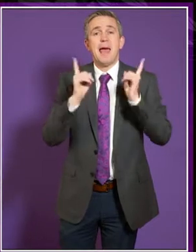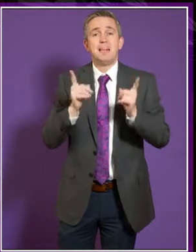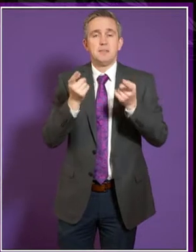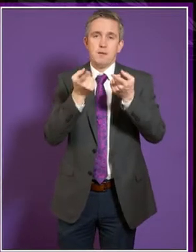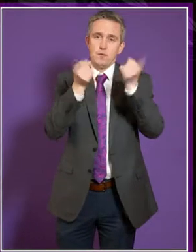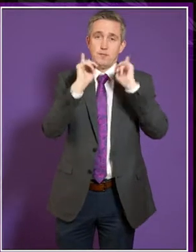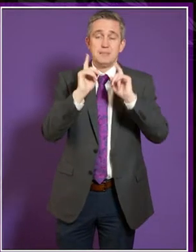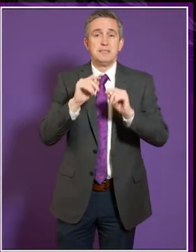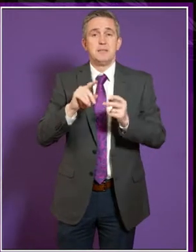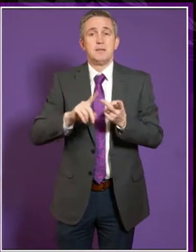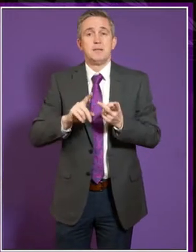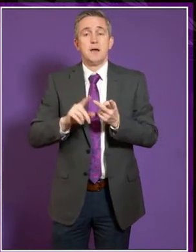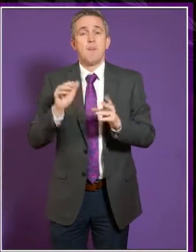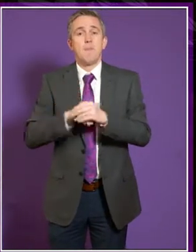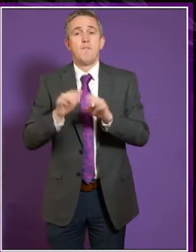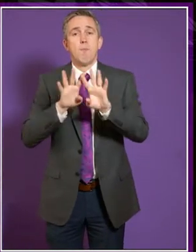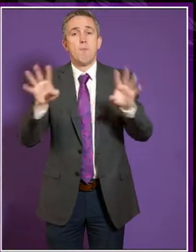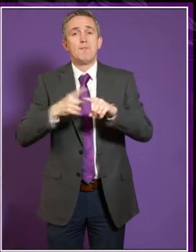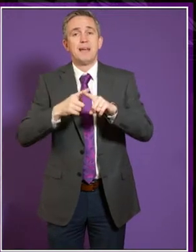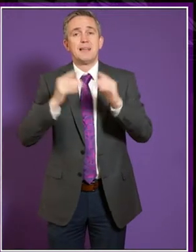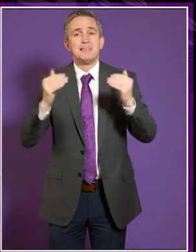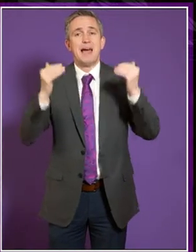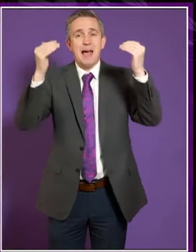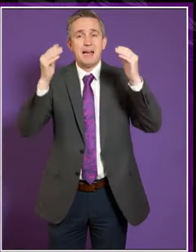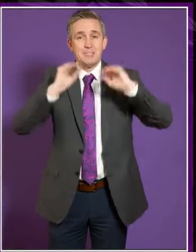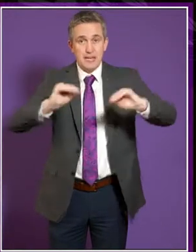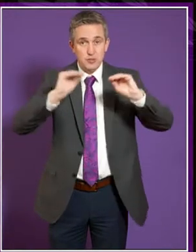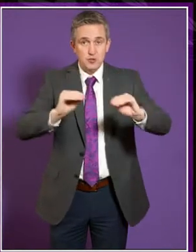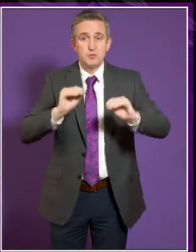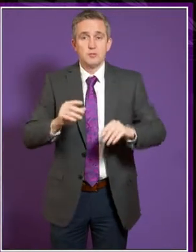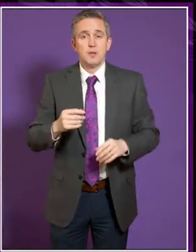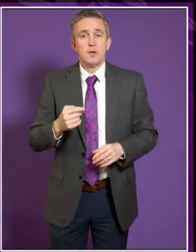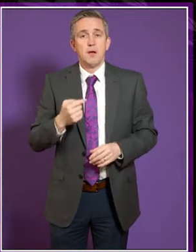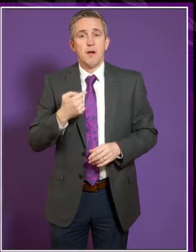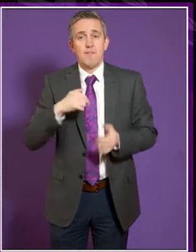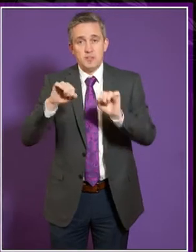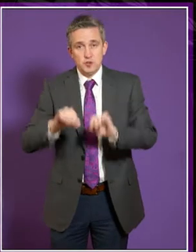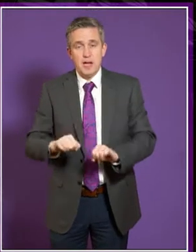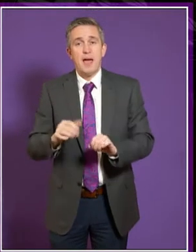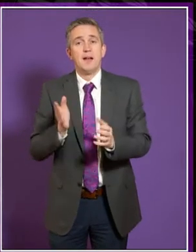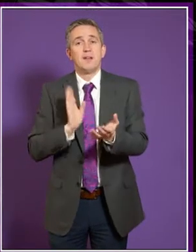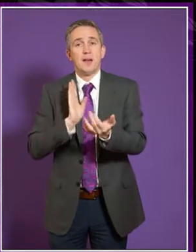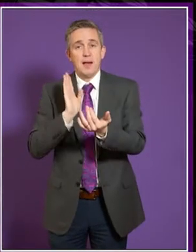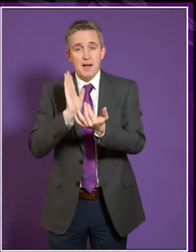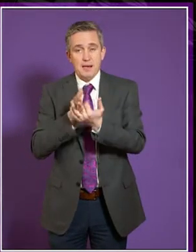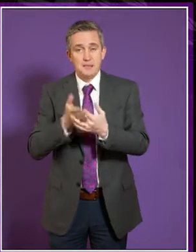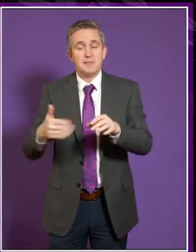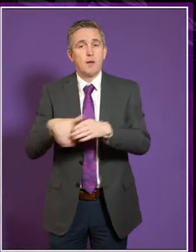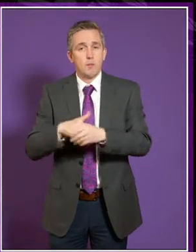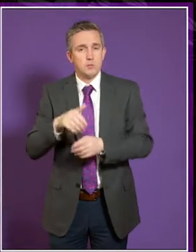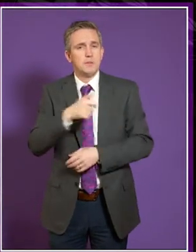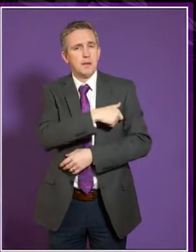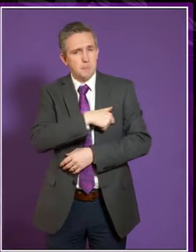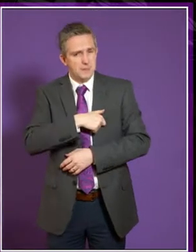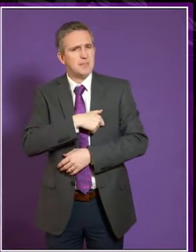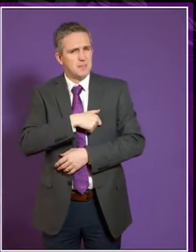I was a member of the board of the English Higher Education Funding Council. I chaired the equivalent of the Access and Inclusion Committee. So I think I have